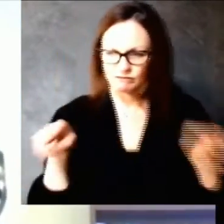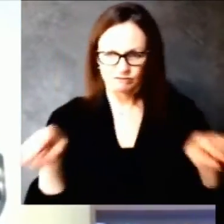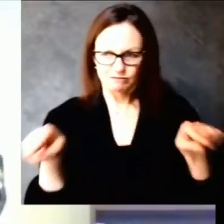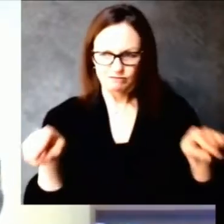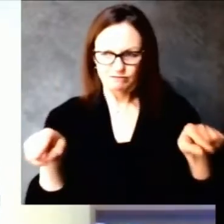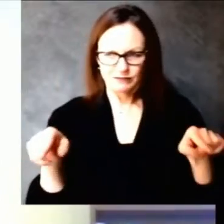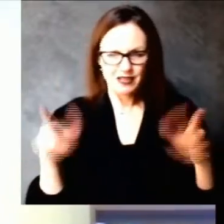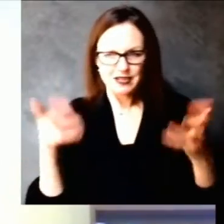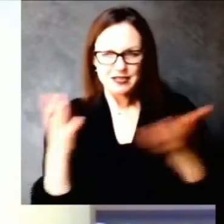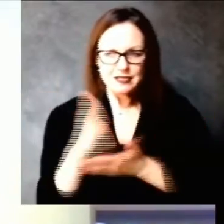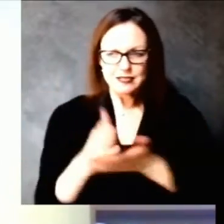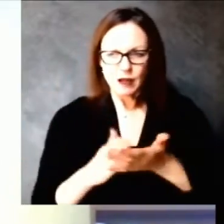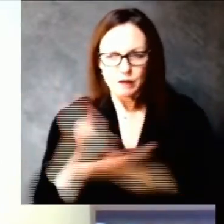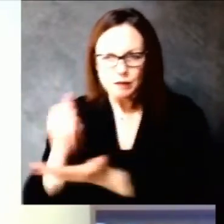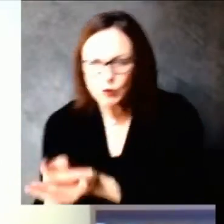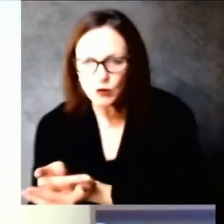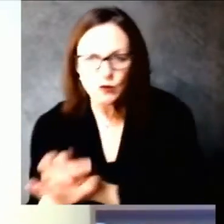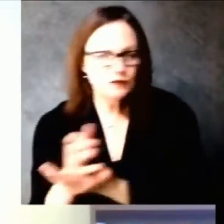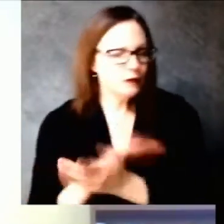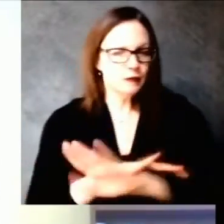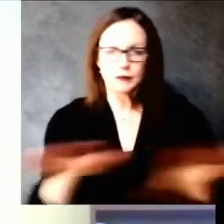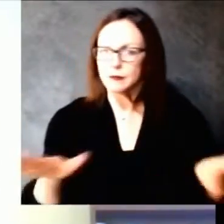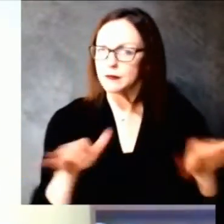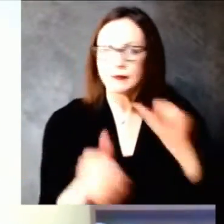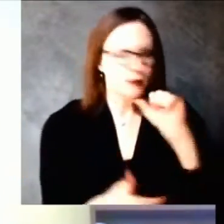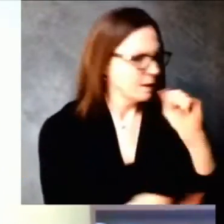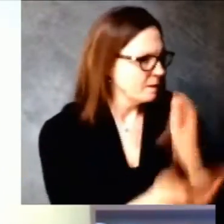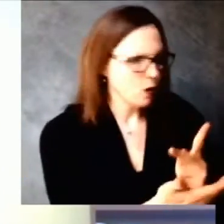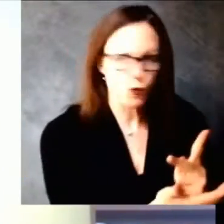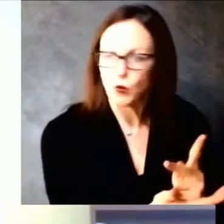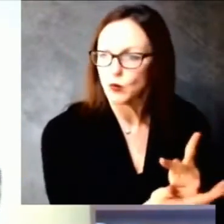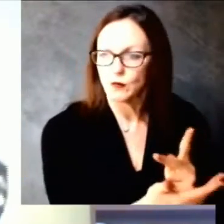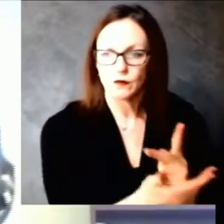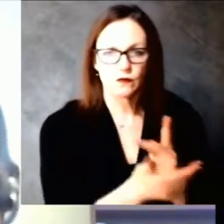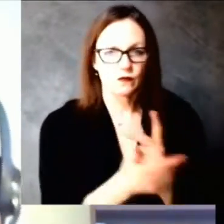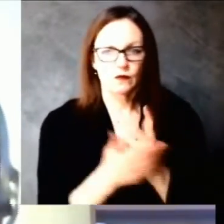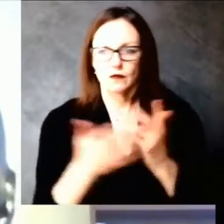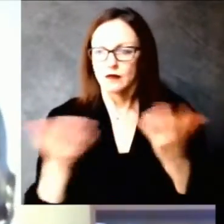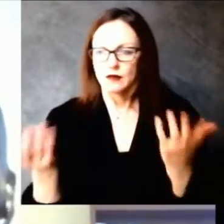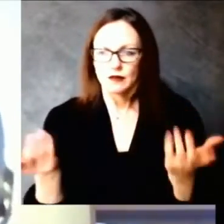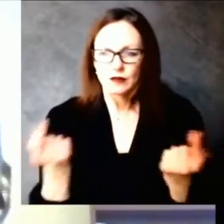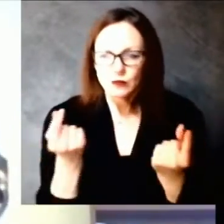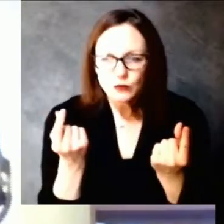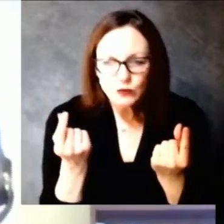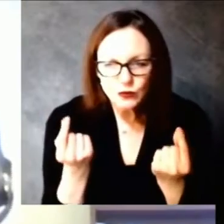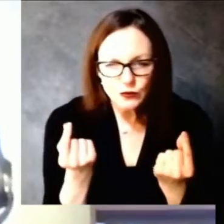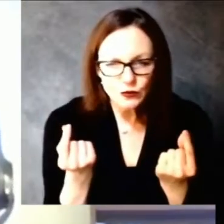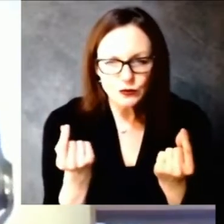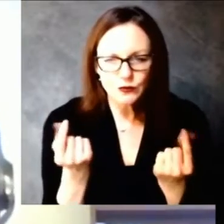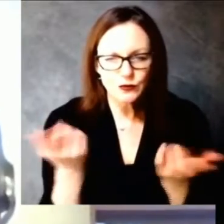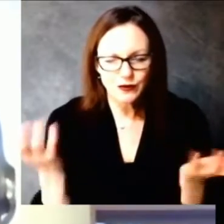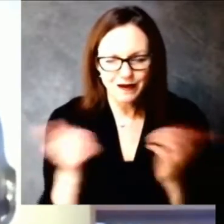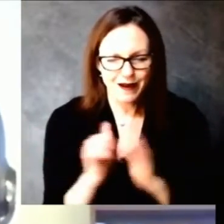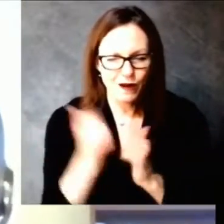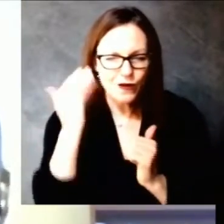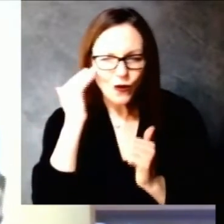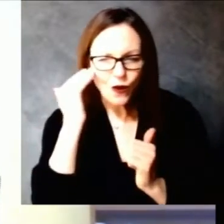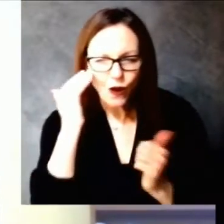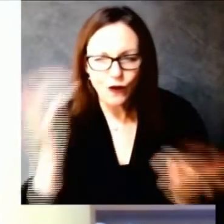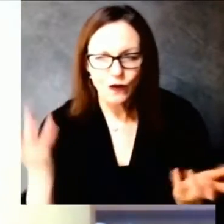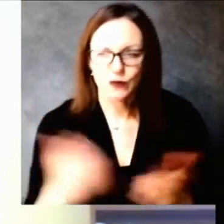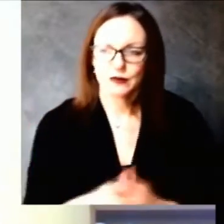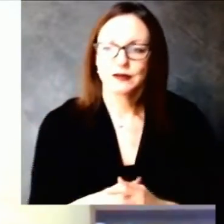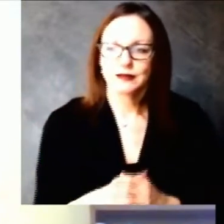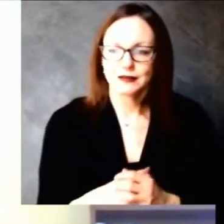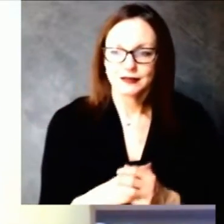or all police personnel so those occupational groups are are challenging for us to track the